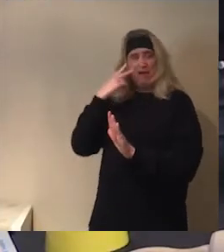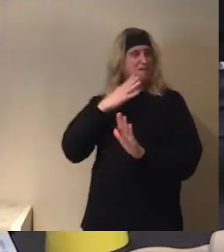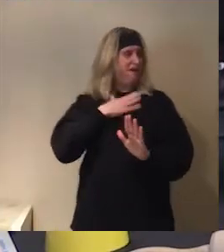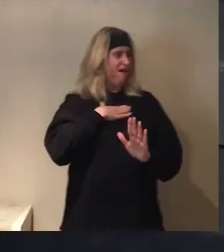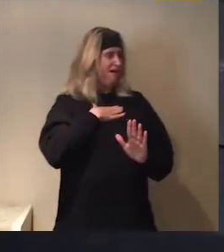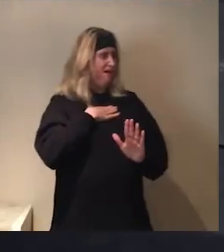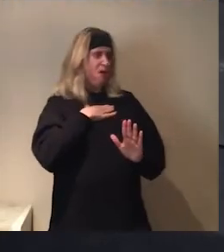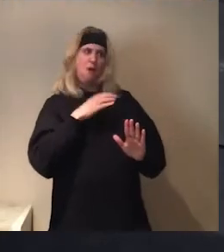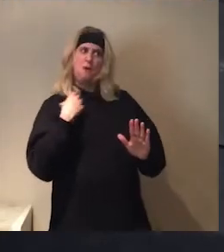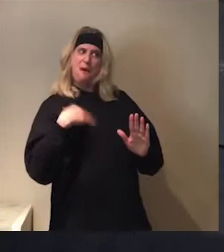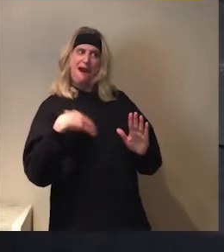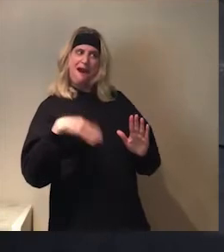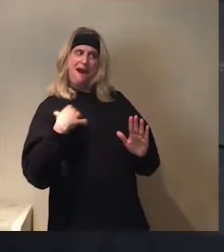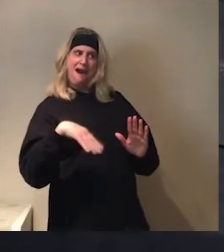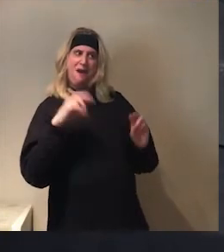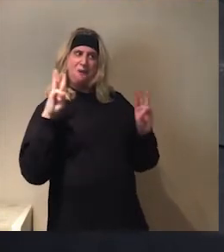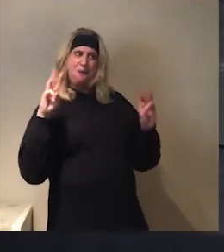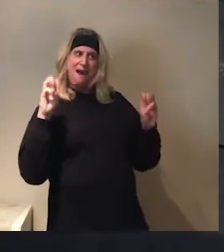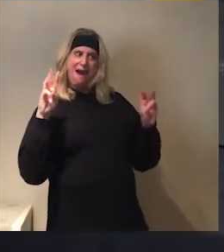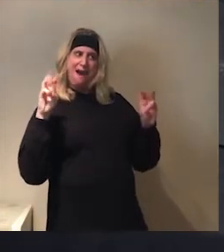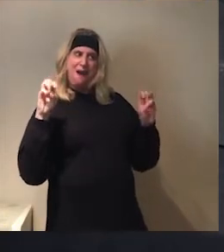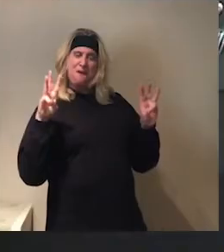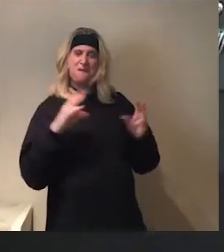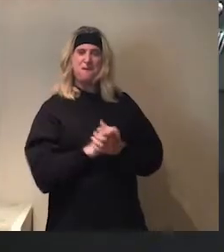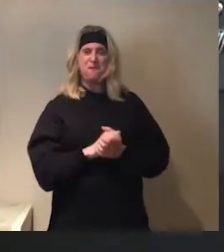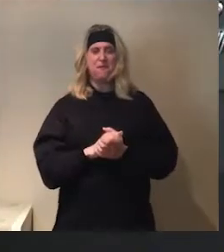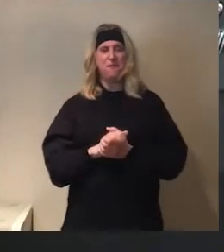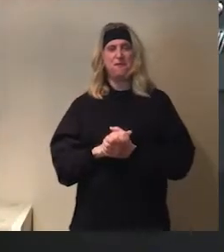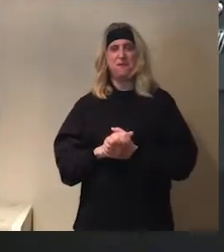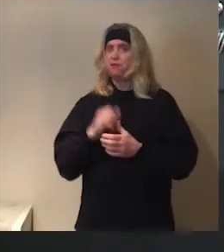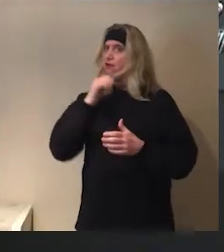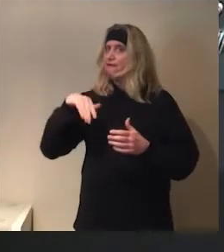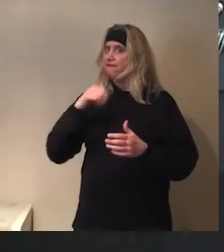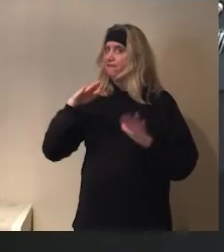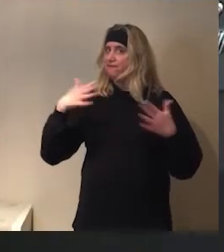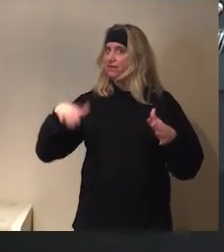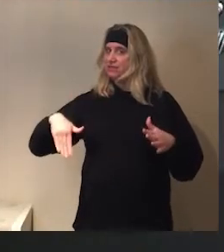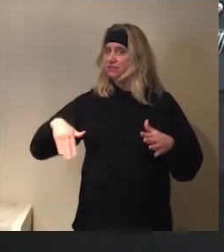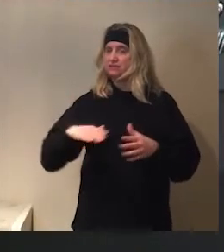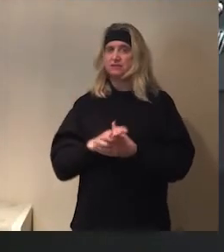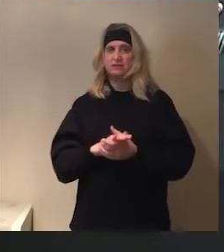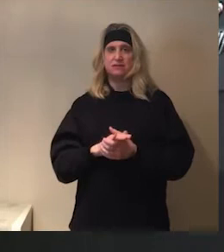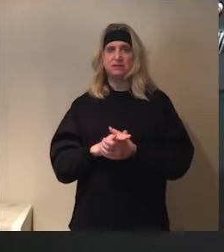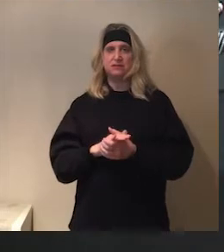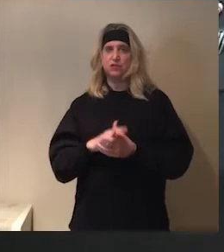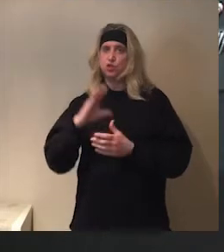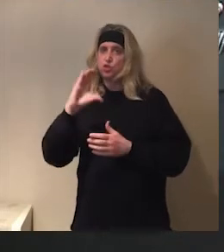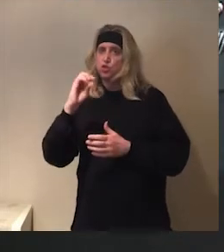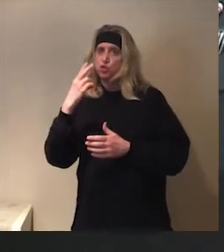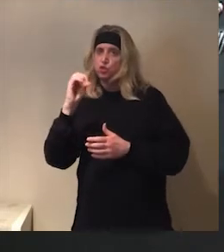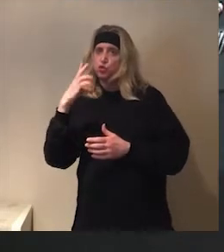mine. Oh, wow. Wow. Wow. It is, it's not finished. is, Shushu, Shushu,